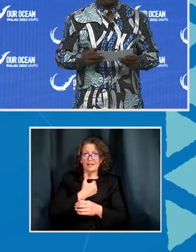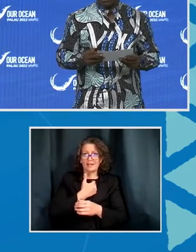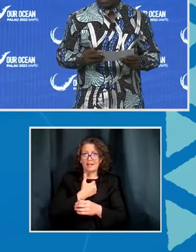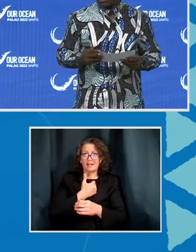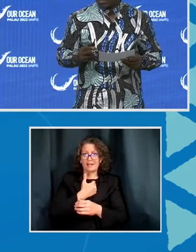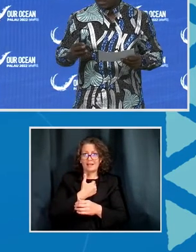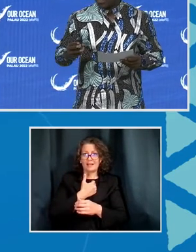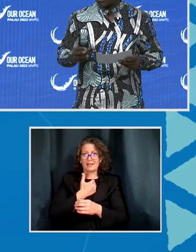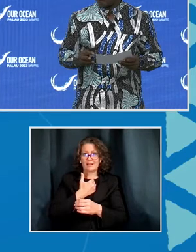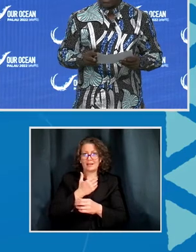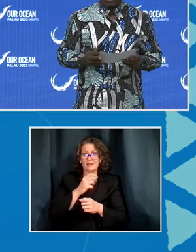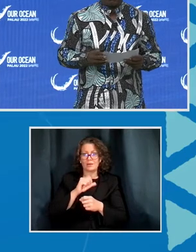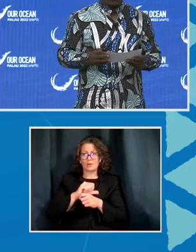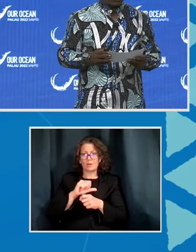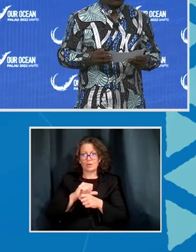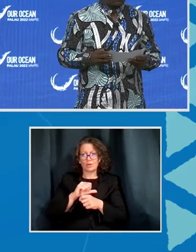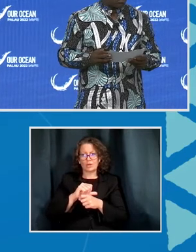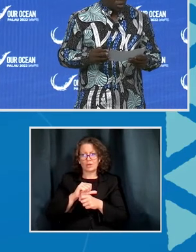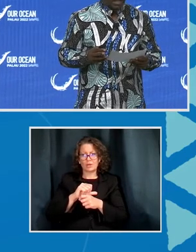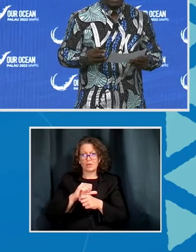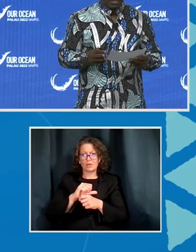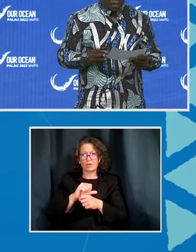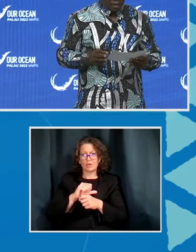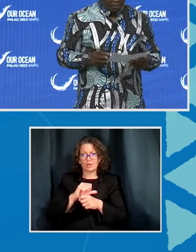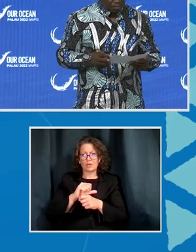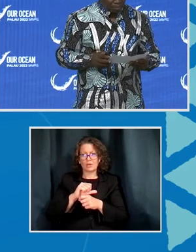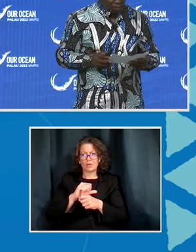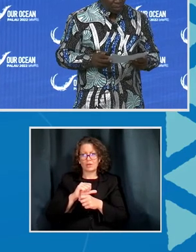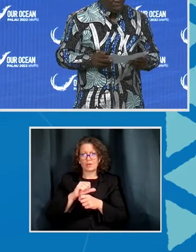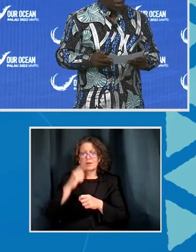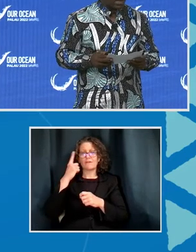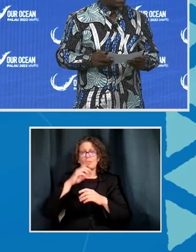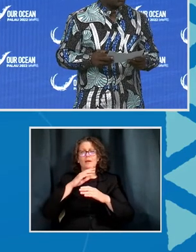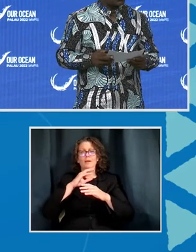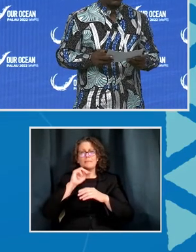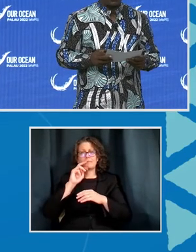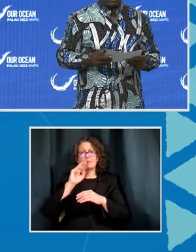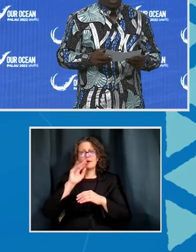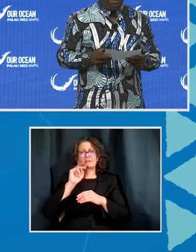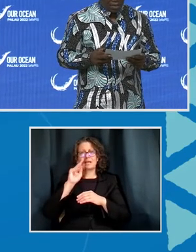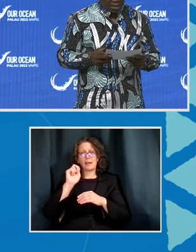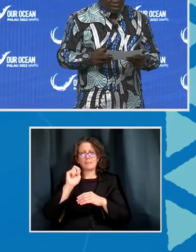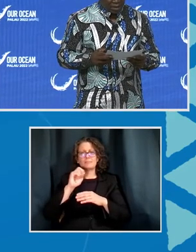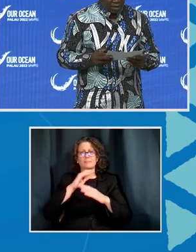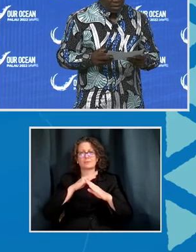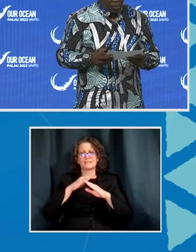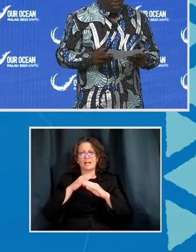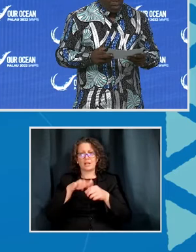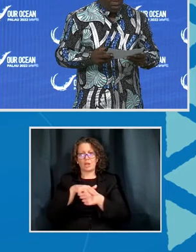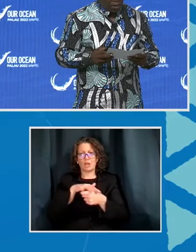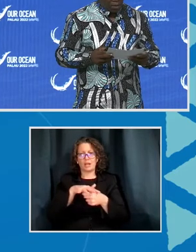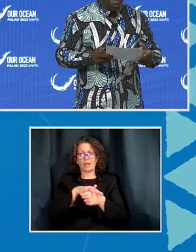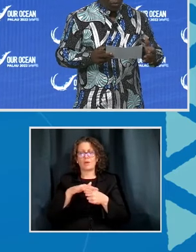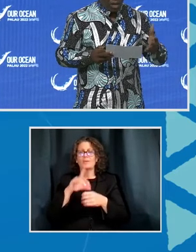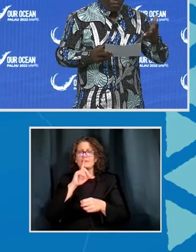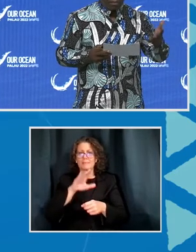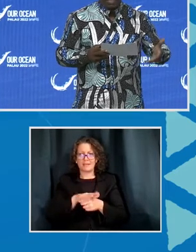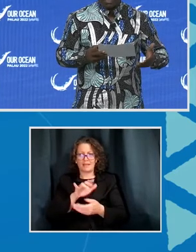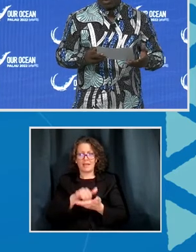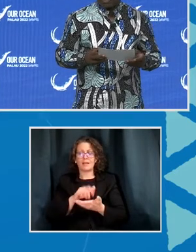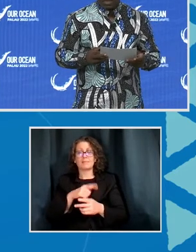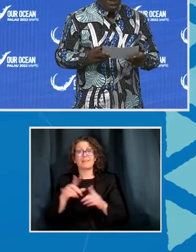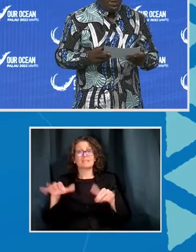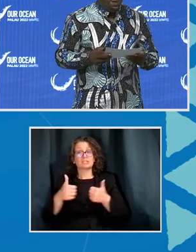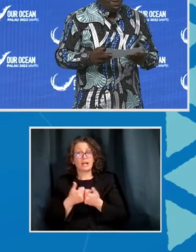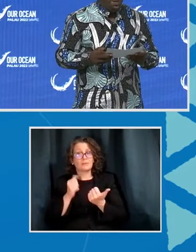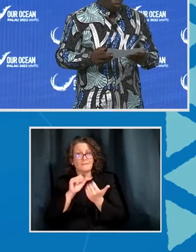maritime protected area. But the challenge we are facing is we have